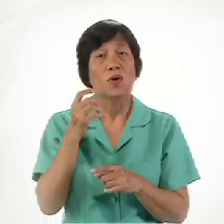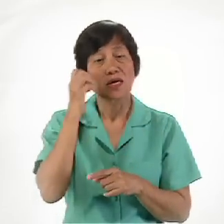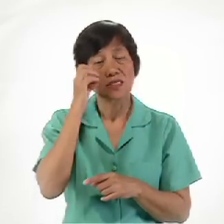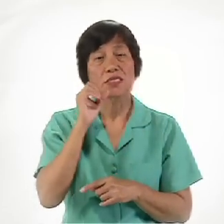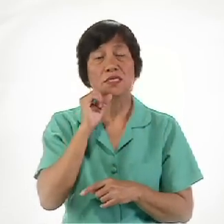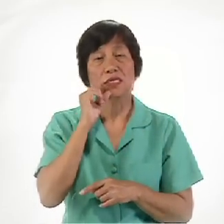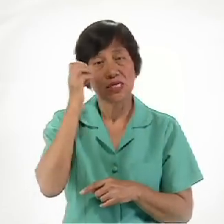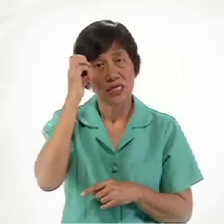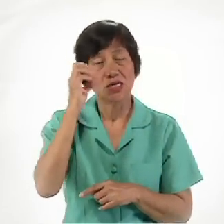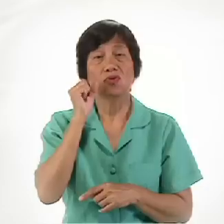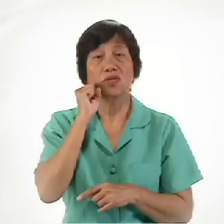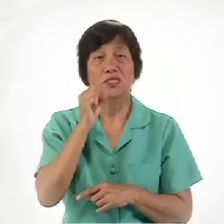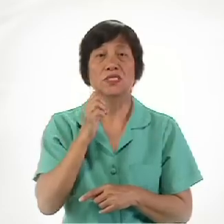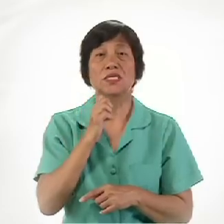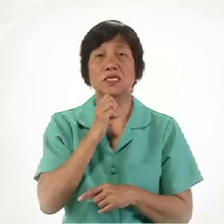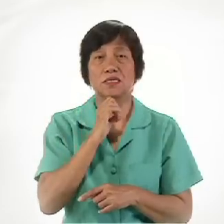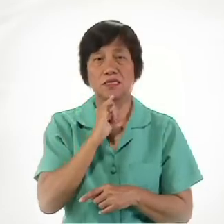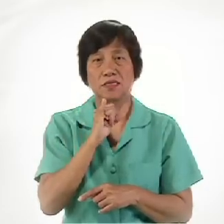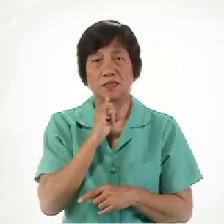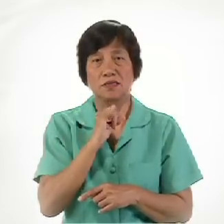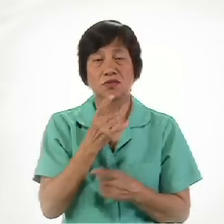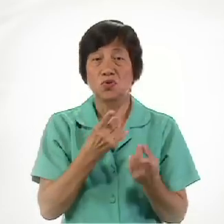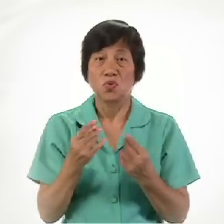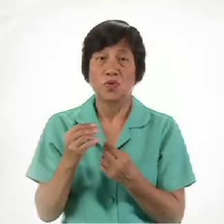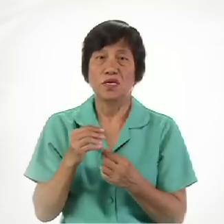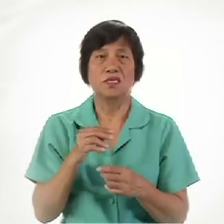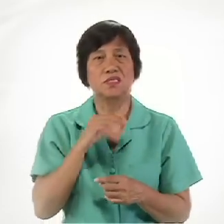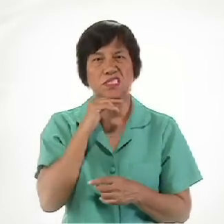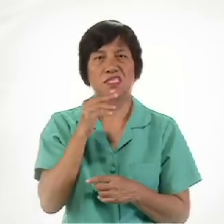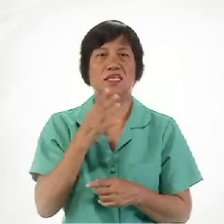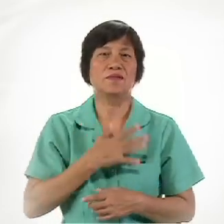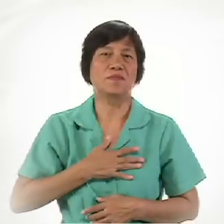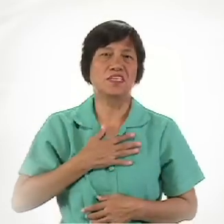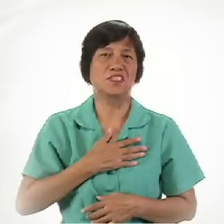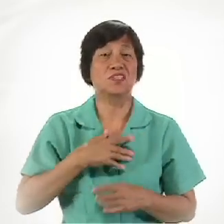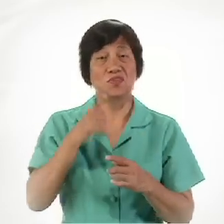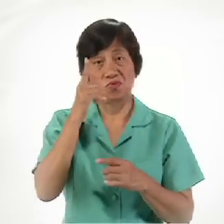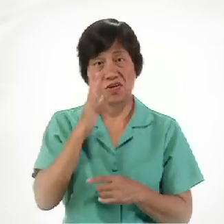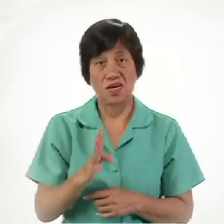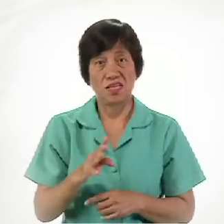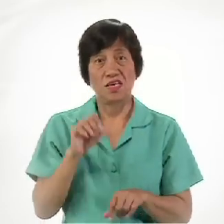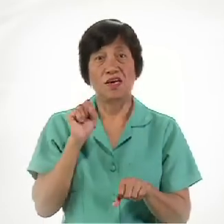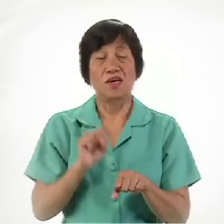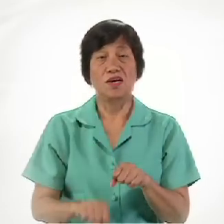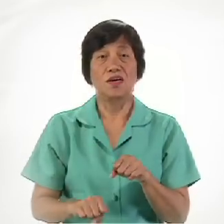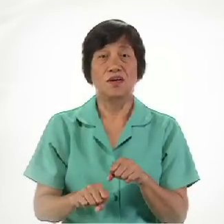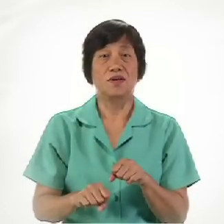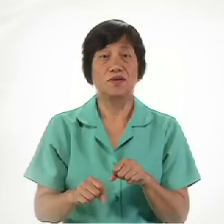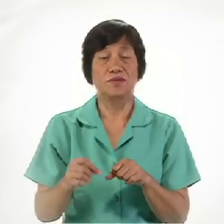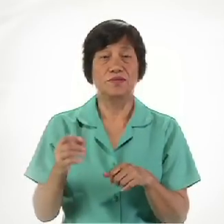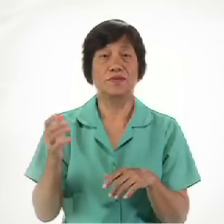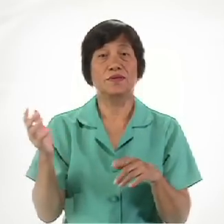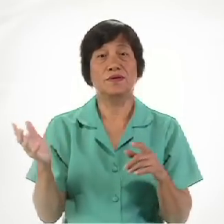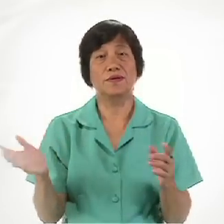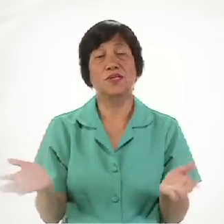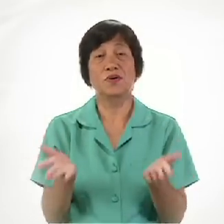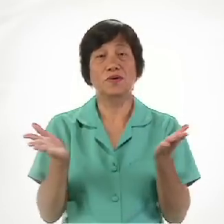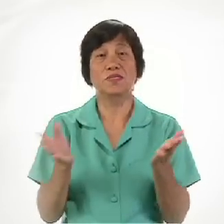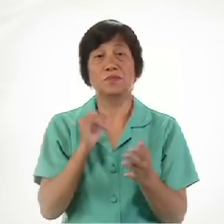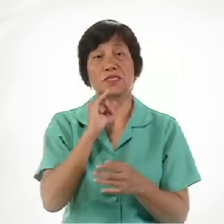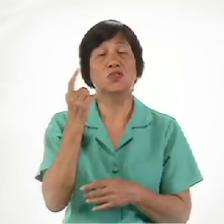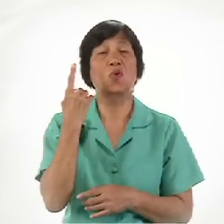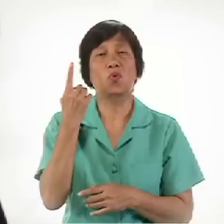engaging in May not be pleasing to God So the motivation Is only love